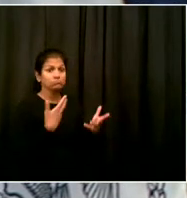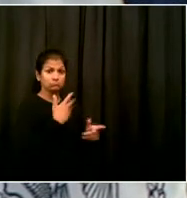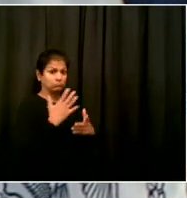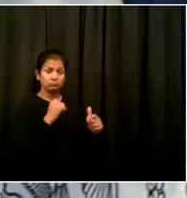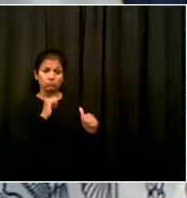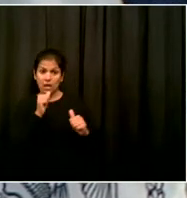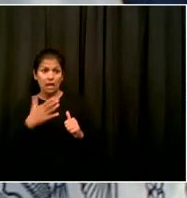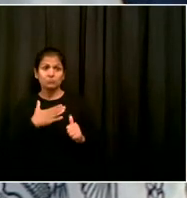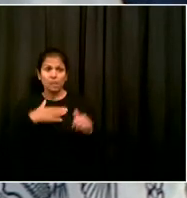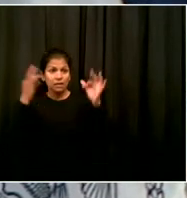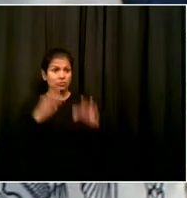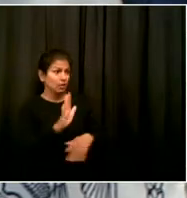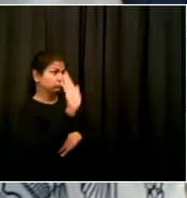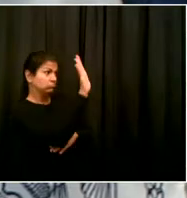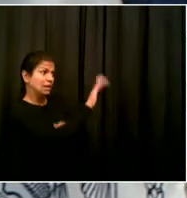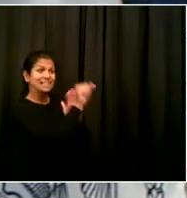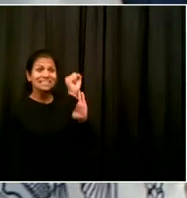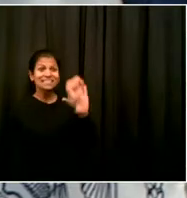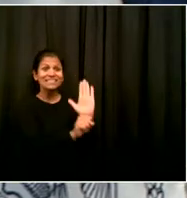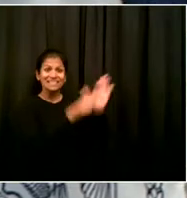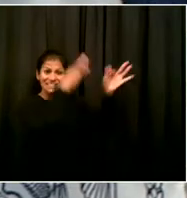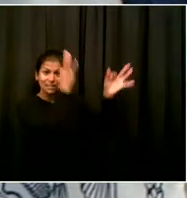Next is Dan from WABC.